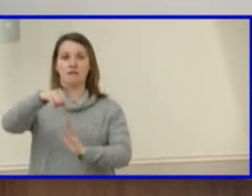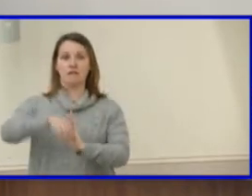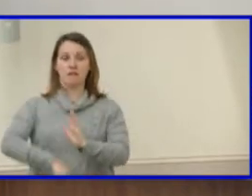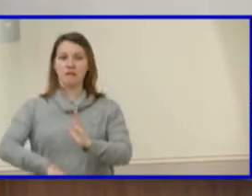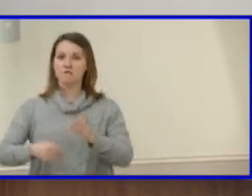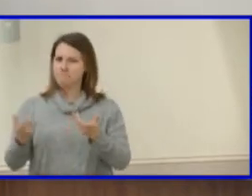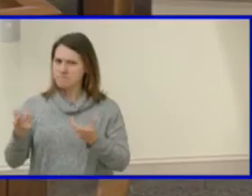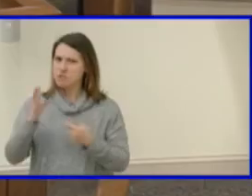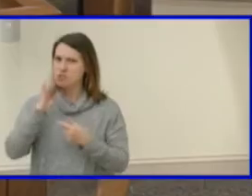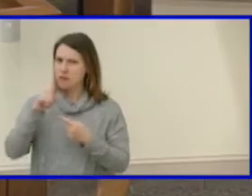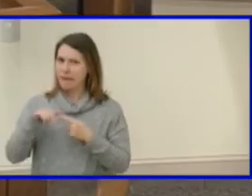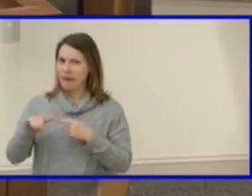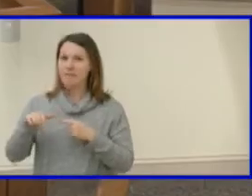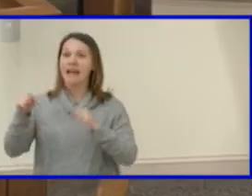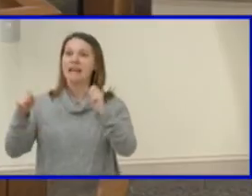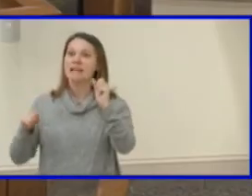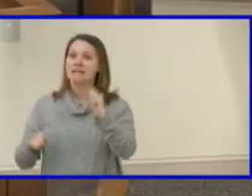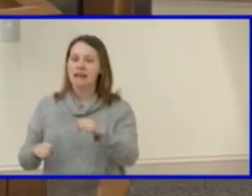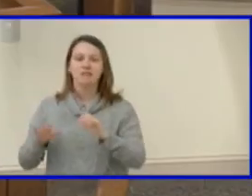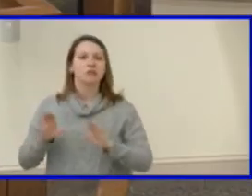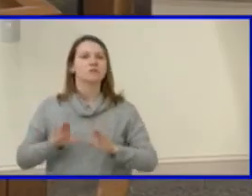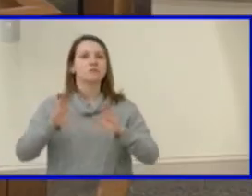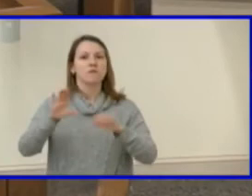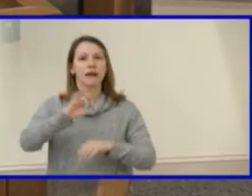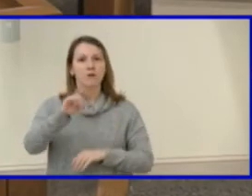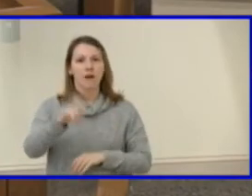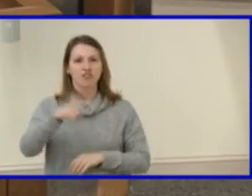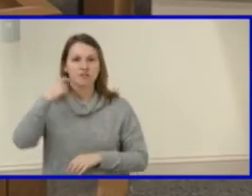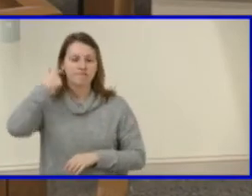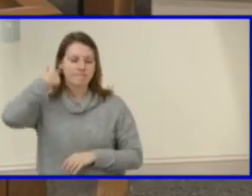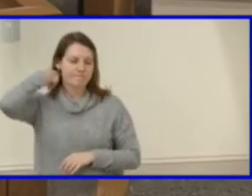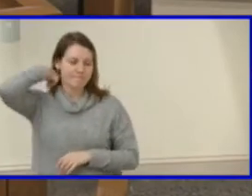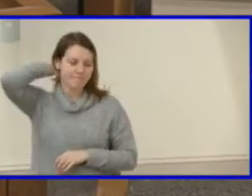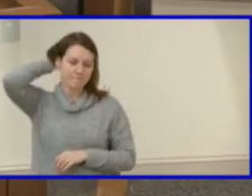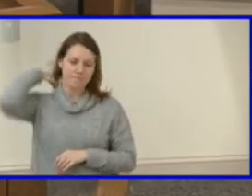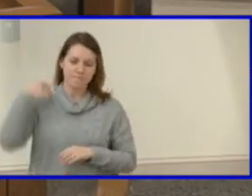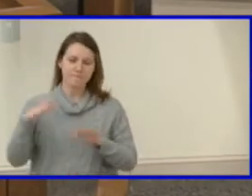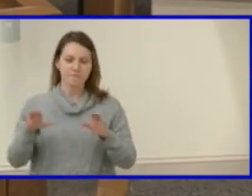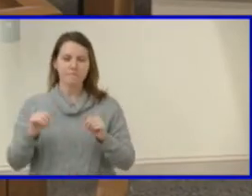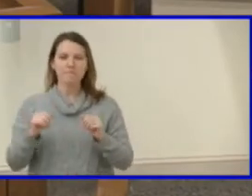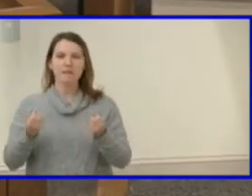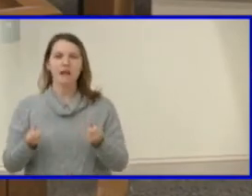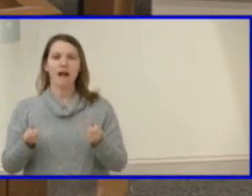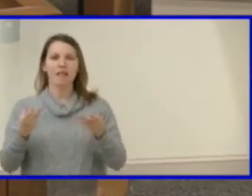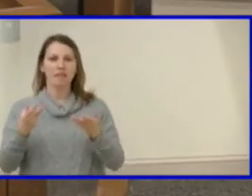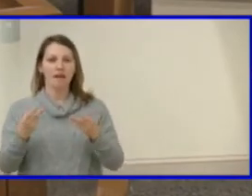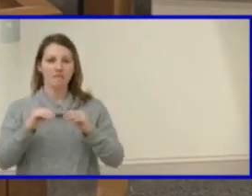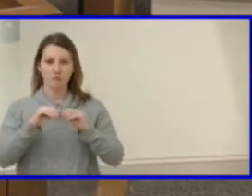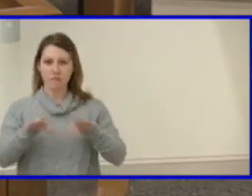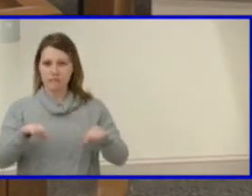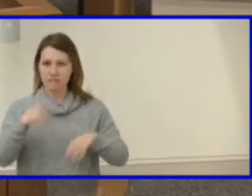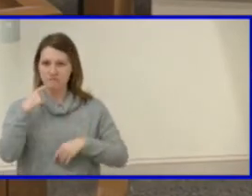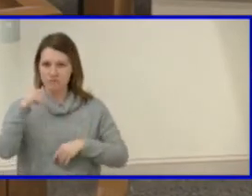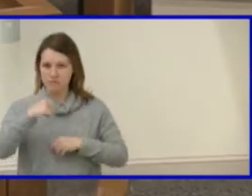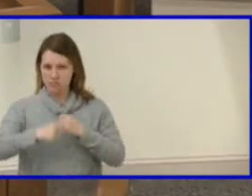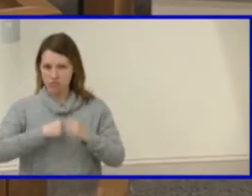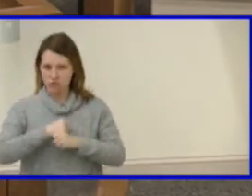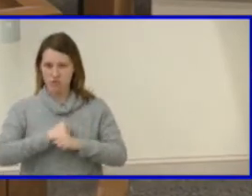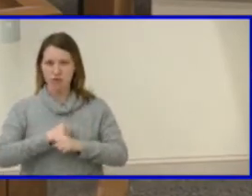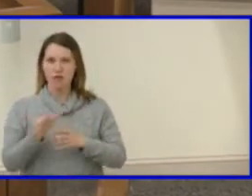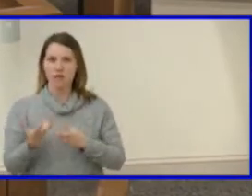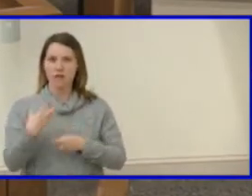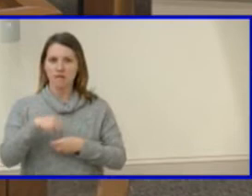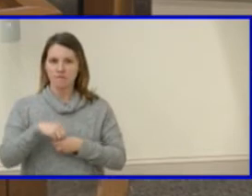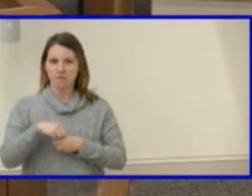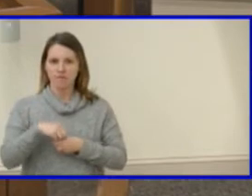about that. Yeah, it's absolutely. That's a great question. So, like I said, a lot of the rollout for this year, um, really involves those